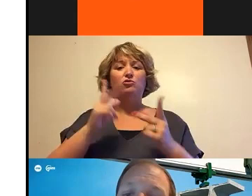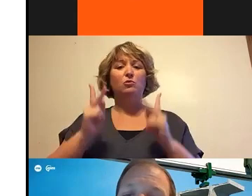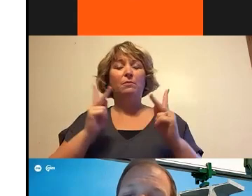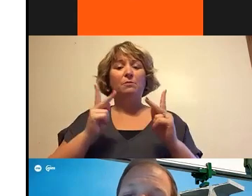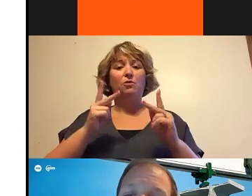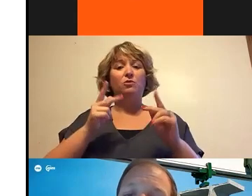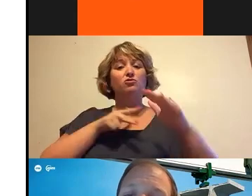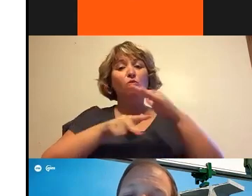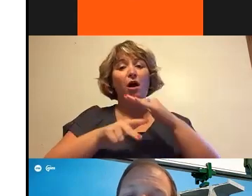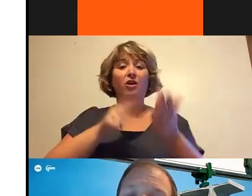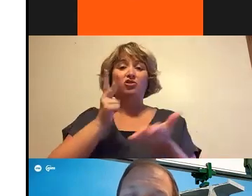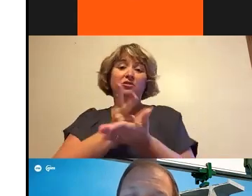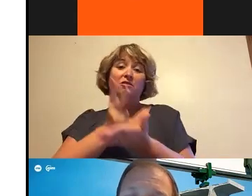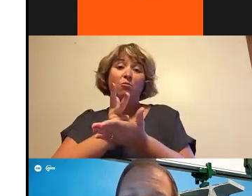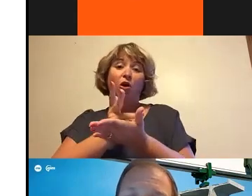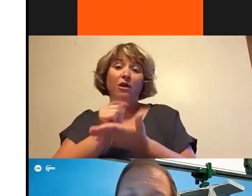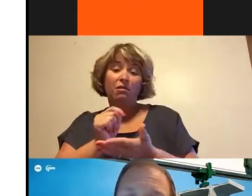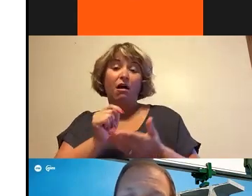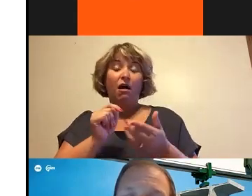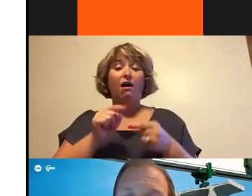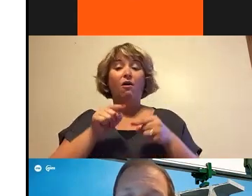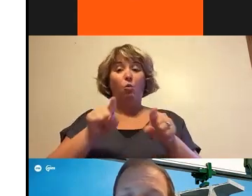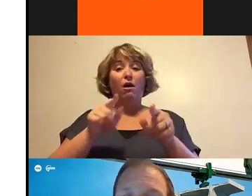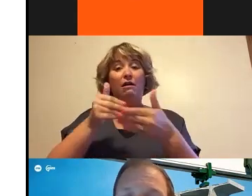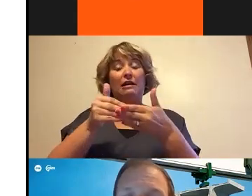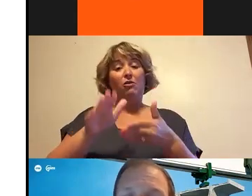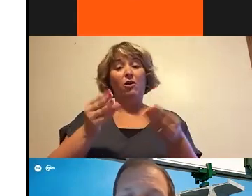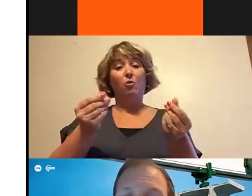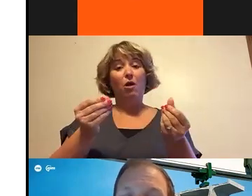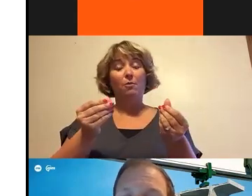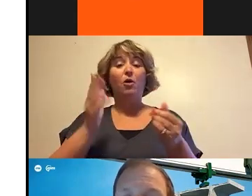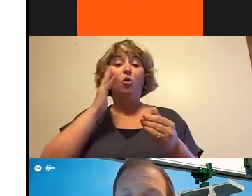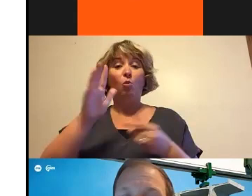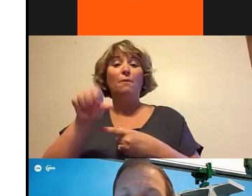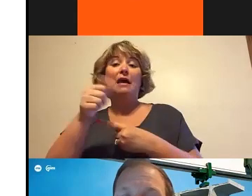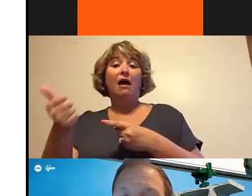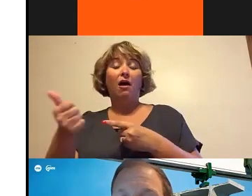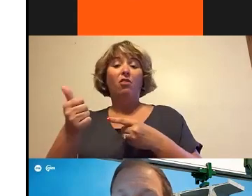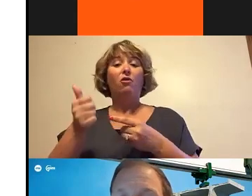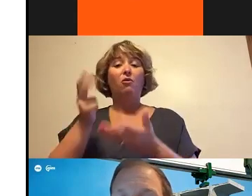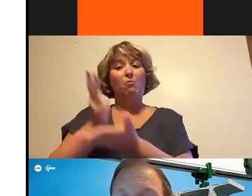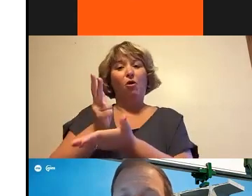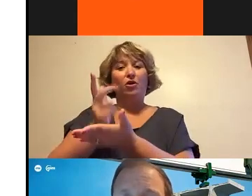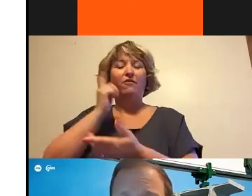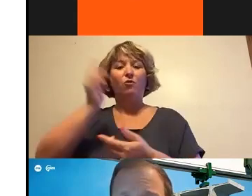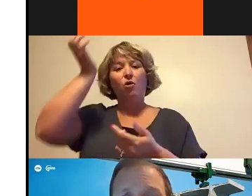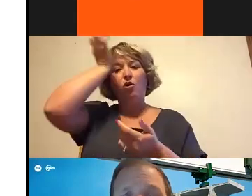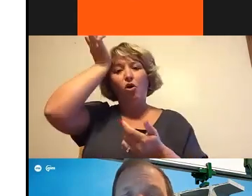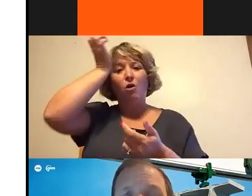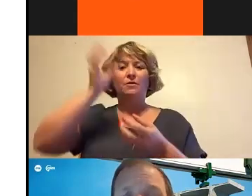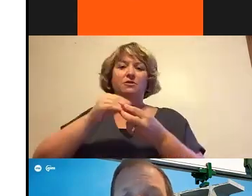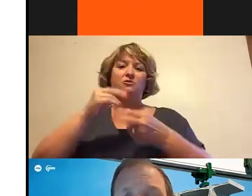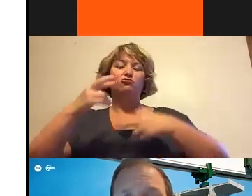gantry is adjacent to the property. There will be alternative parking for affected residents and garbage and recycling pickup will continue without interruption.